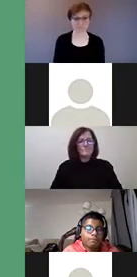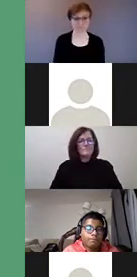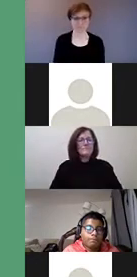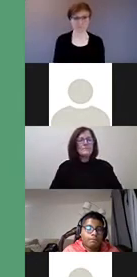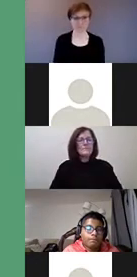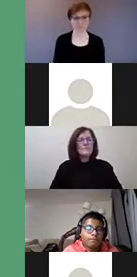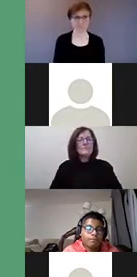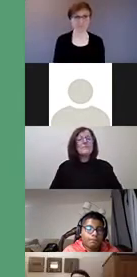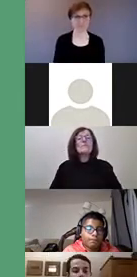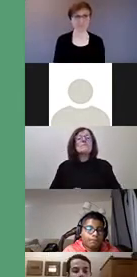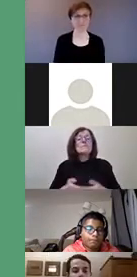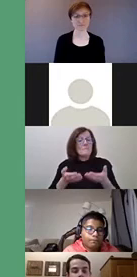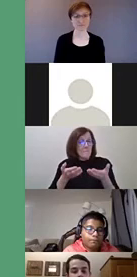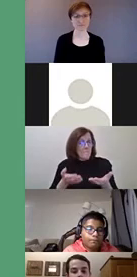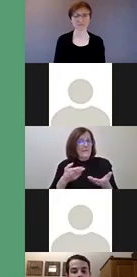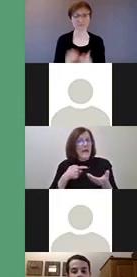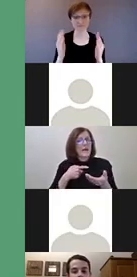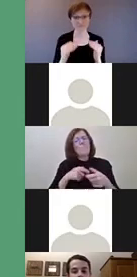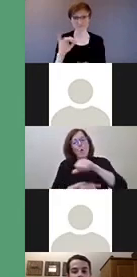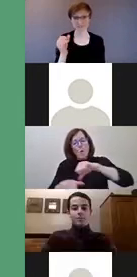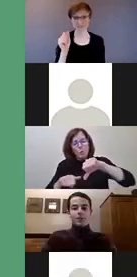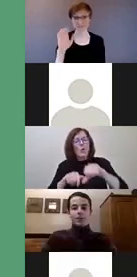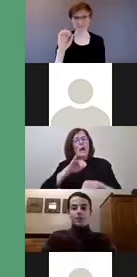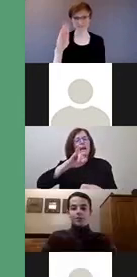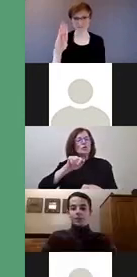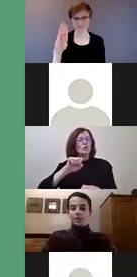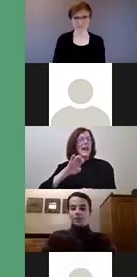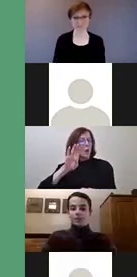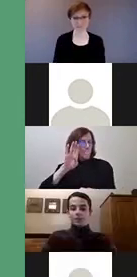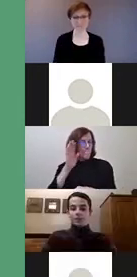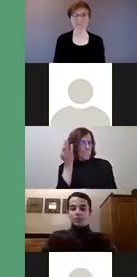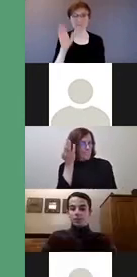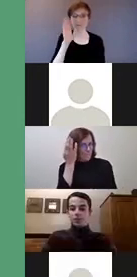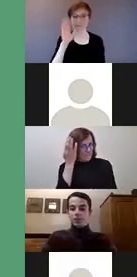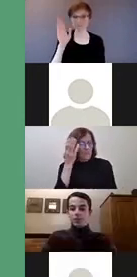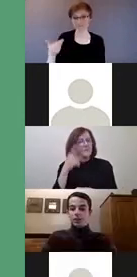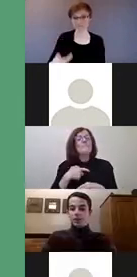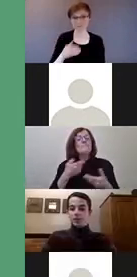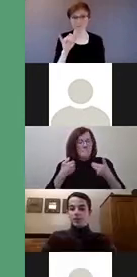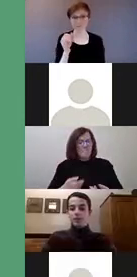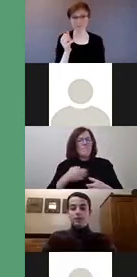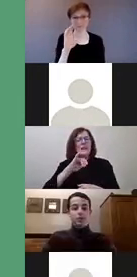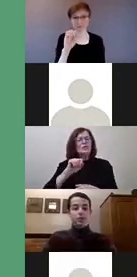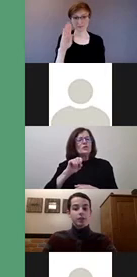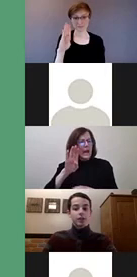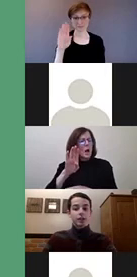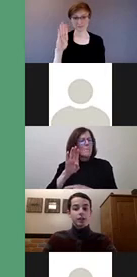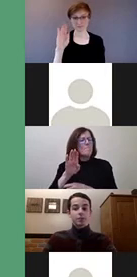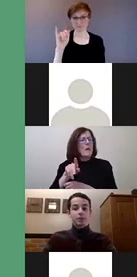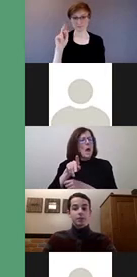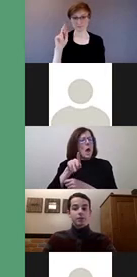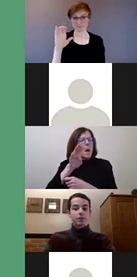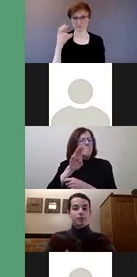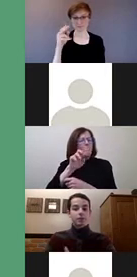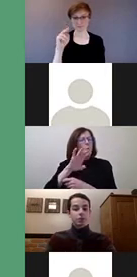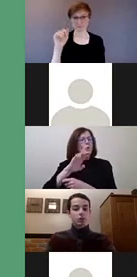Now we'll hear from Jacob. Hello, my name is Jacob Bertinell and I am 17 years old and I am